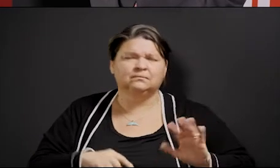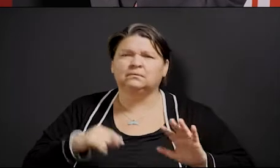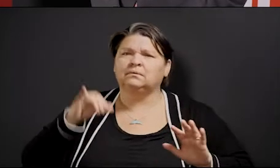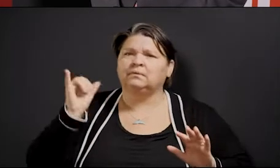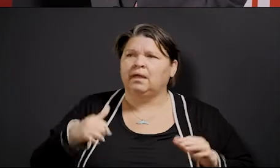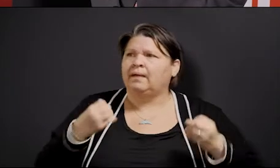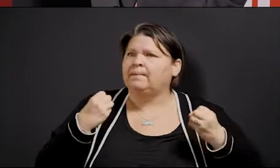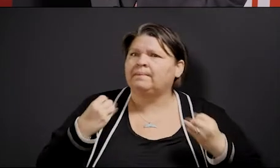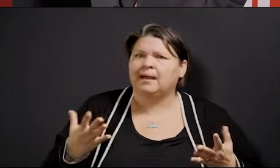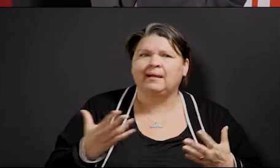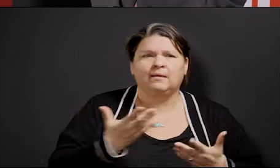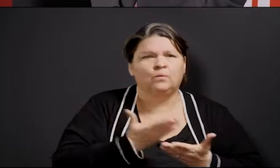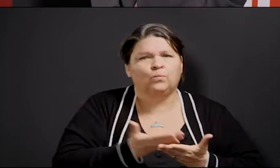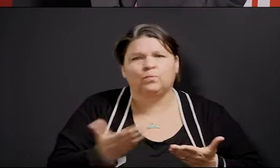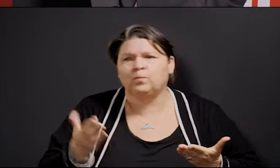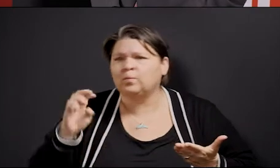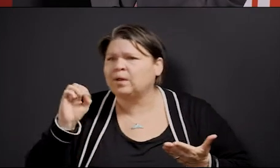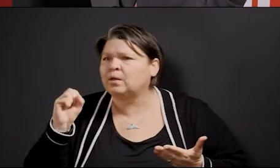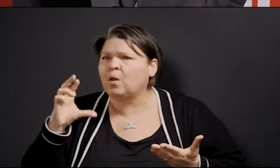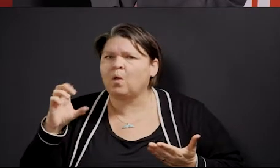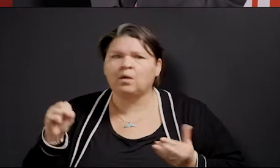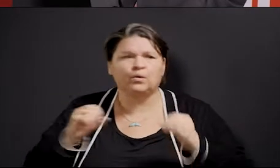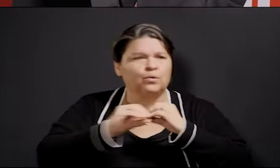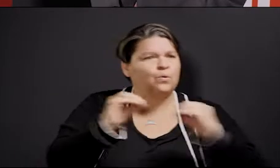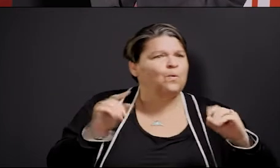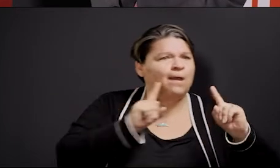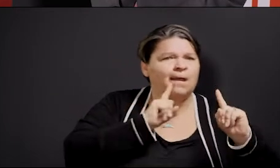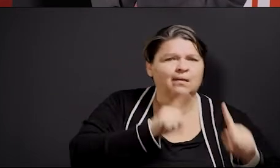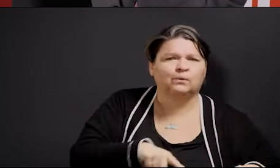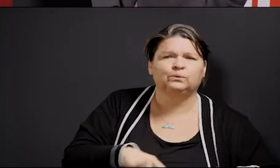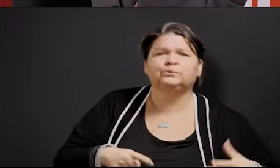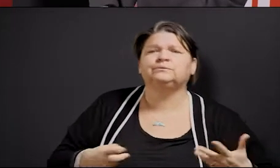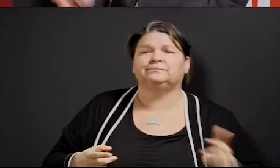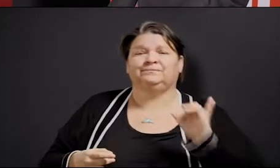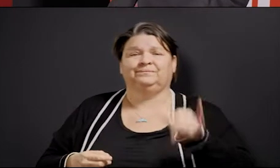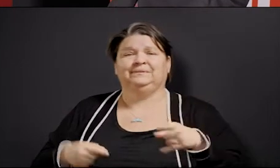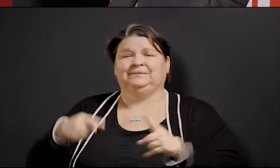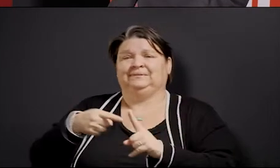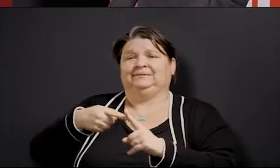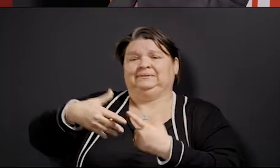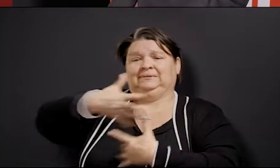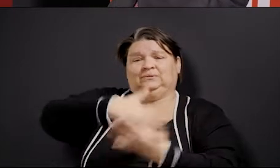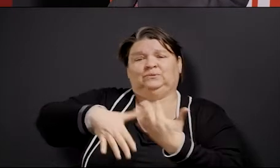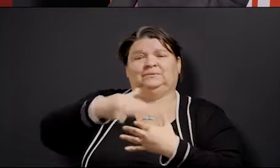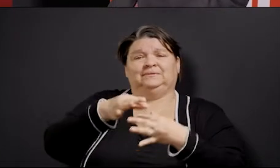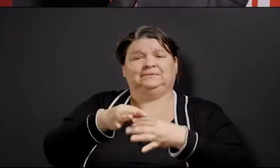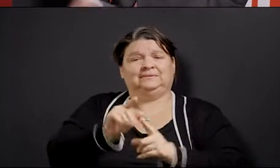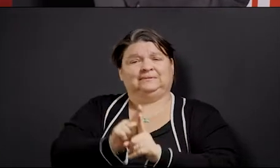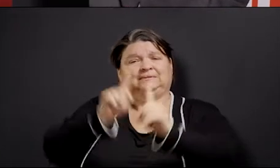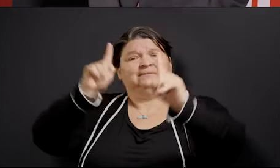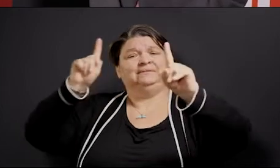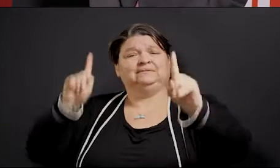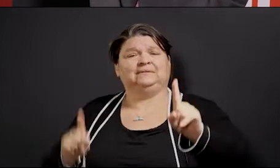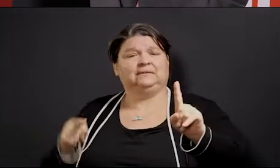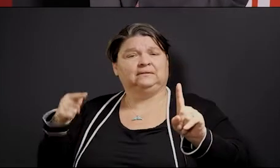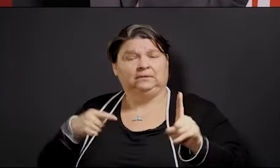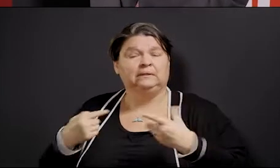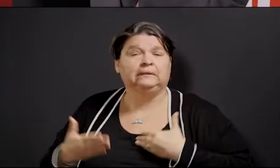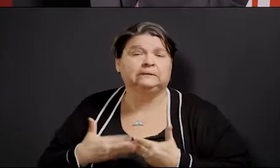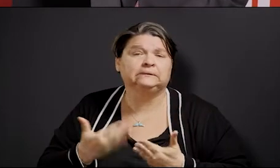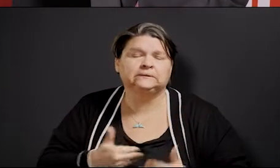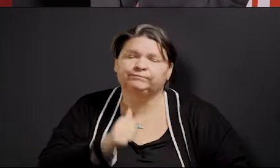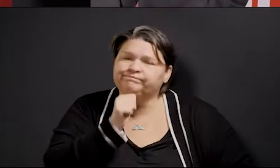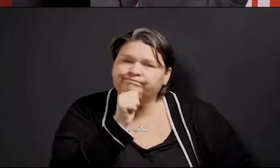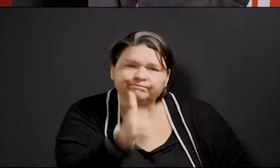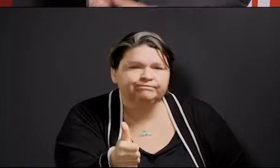And there's nothing easy about social distancing. No. And there's nothing easy about staying at home and being safe, but